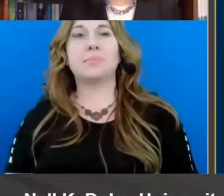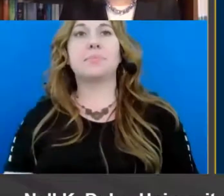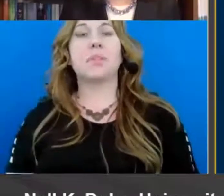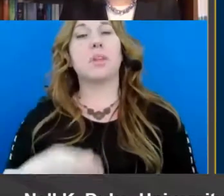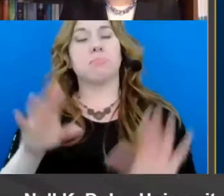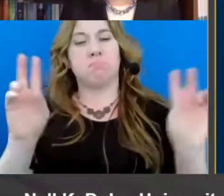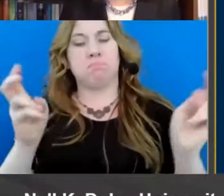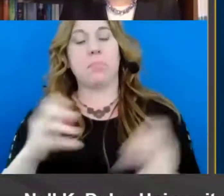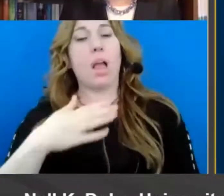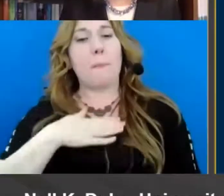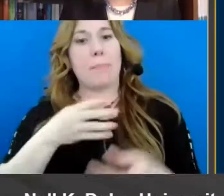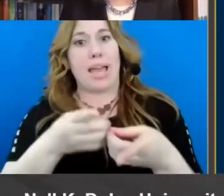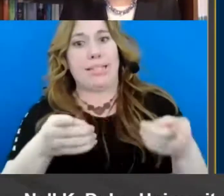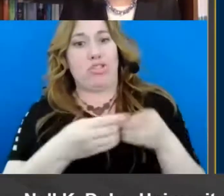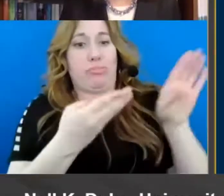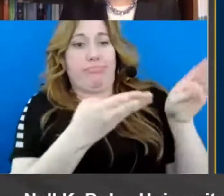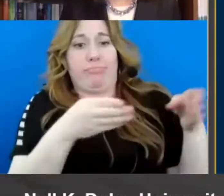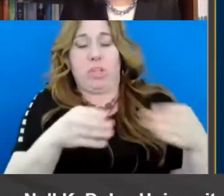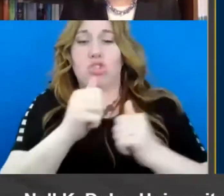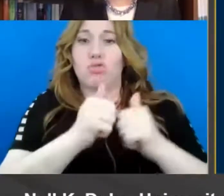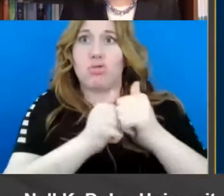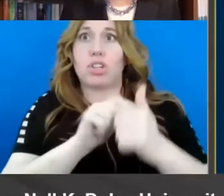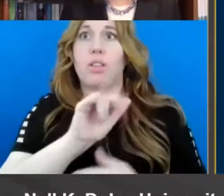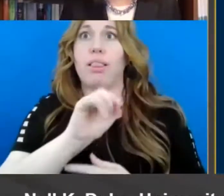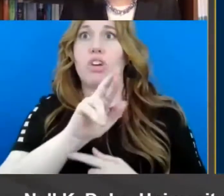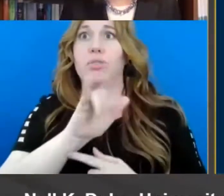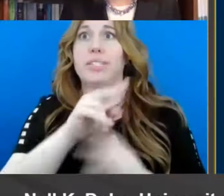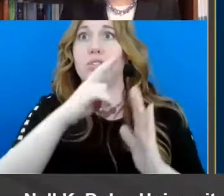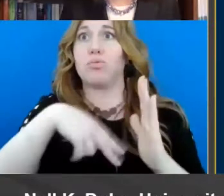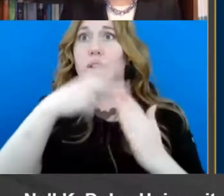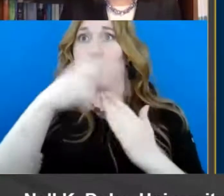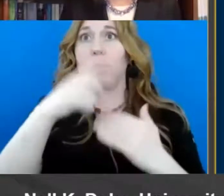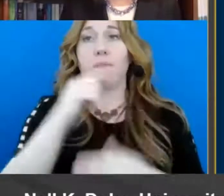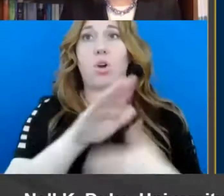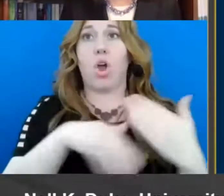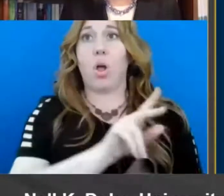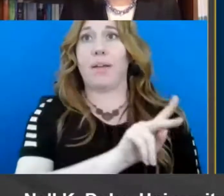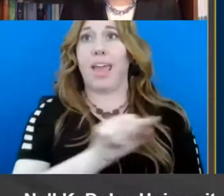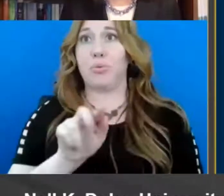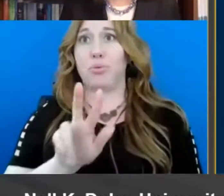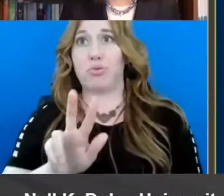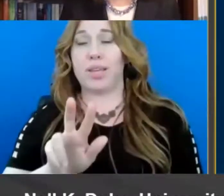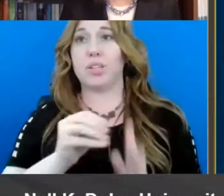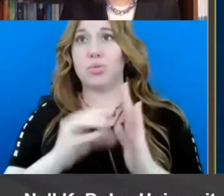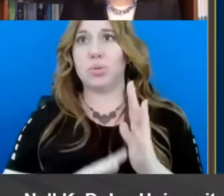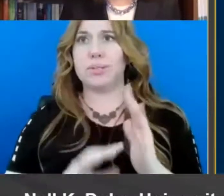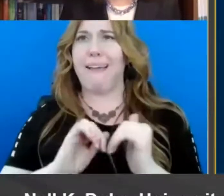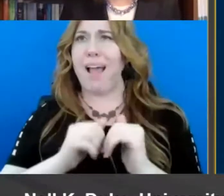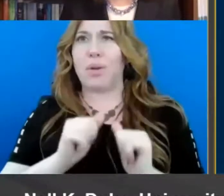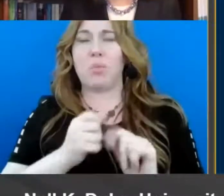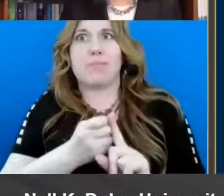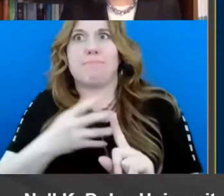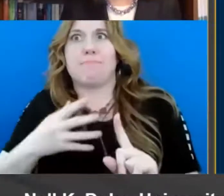district is moving to a structured literacy reading program for all k3 students how can we build upon this amazing